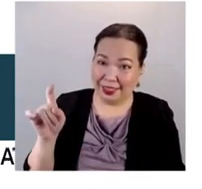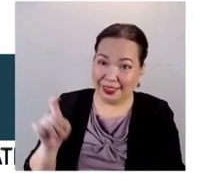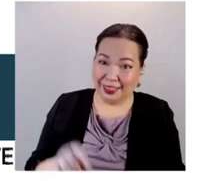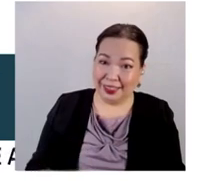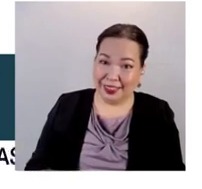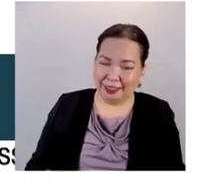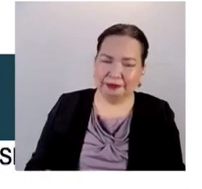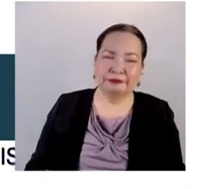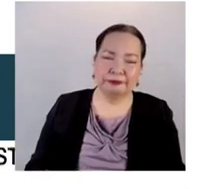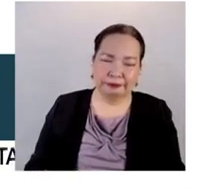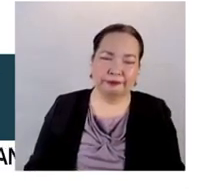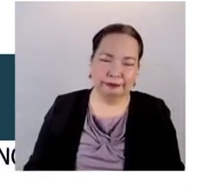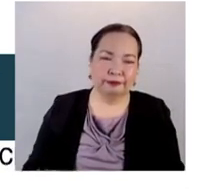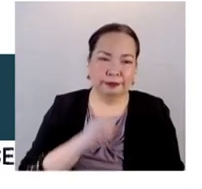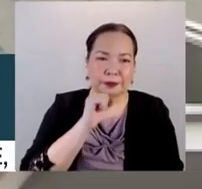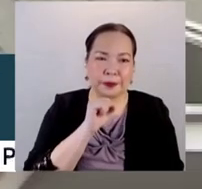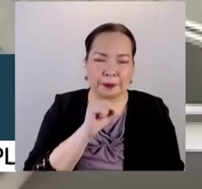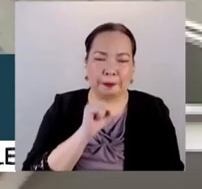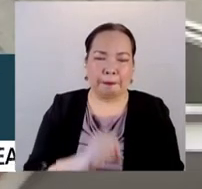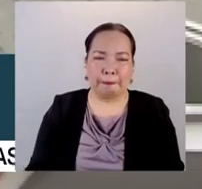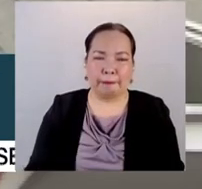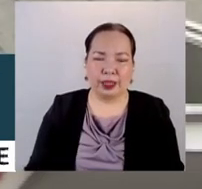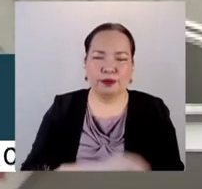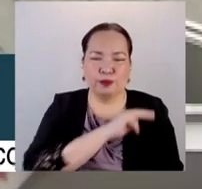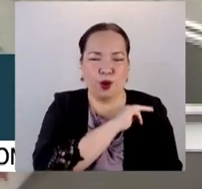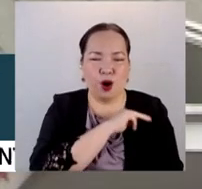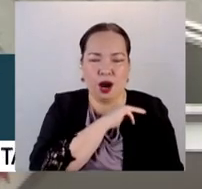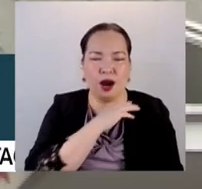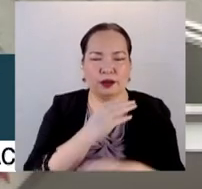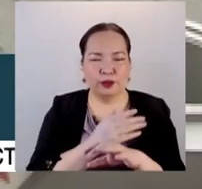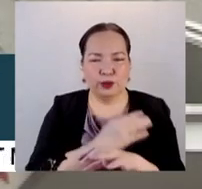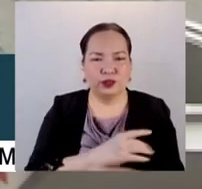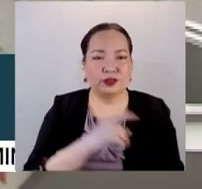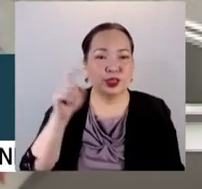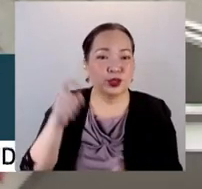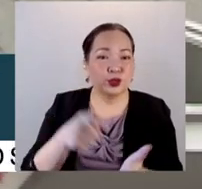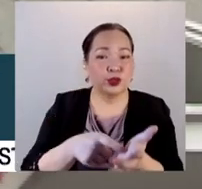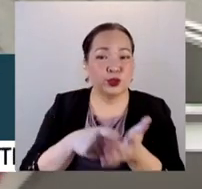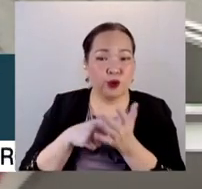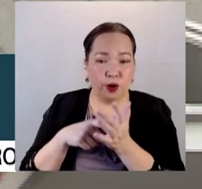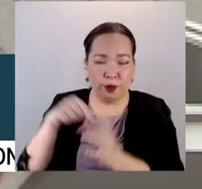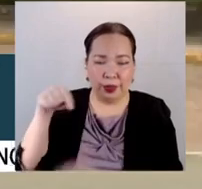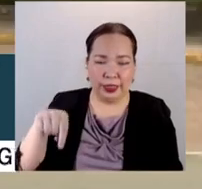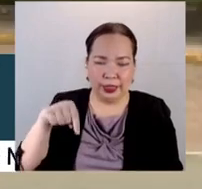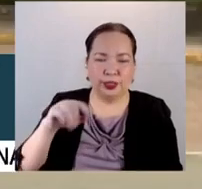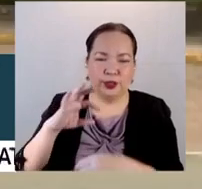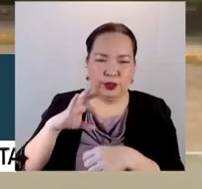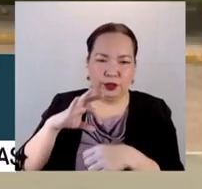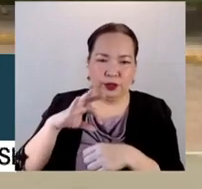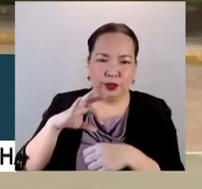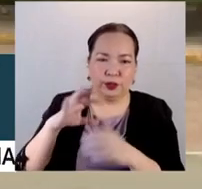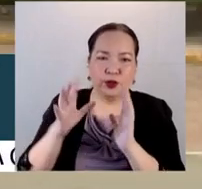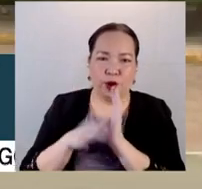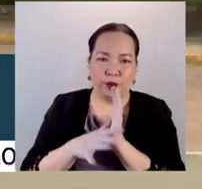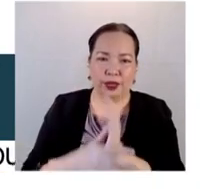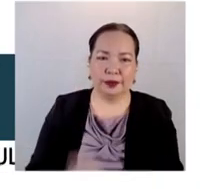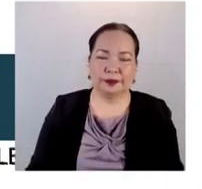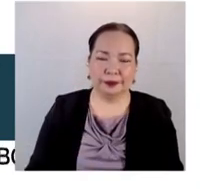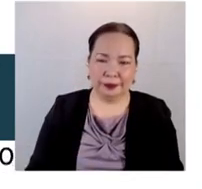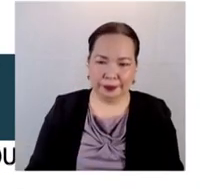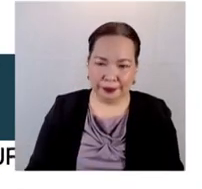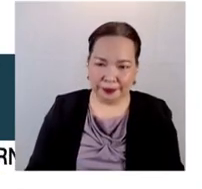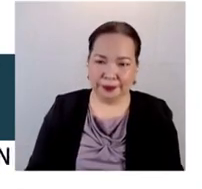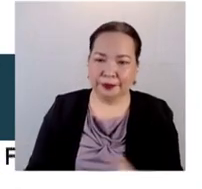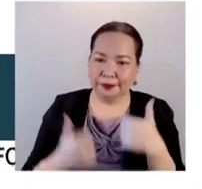Definitely, ma'am. Definitely moral reform is a must in this institution. And we're going to have to leave it